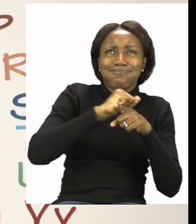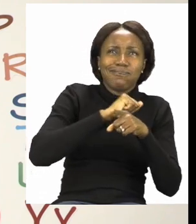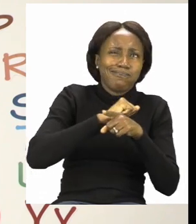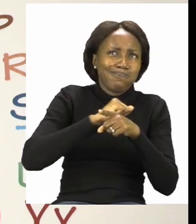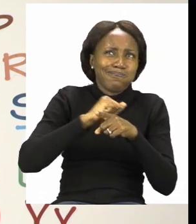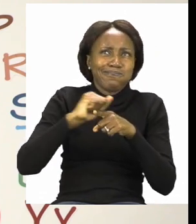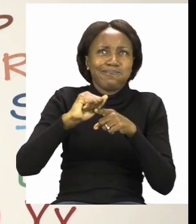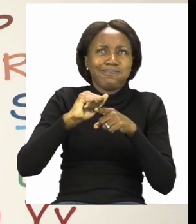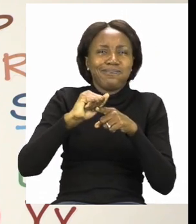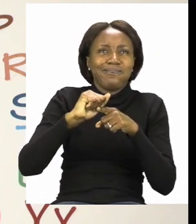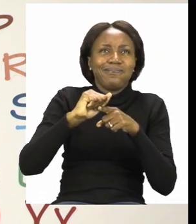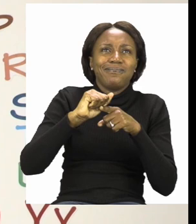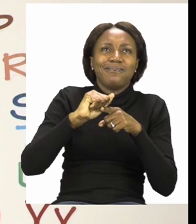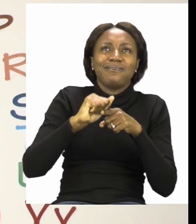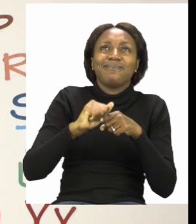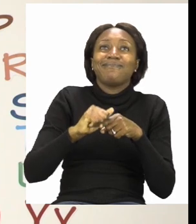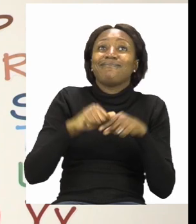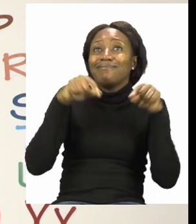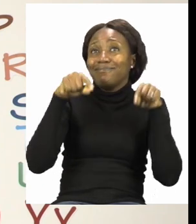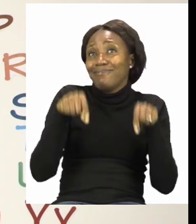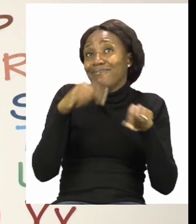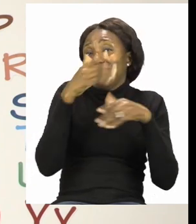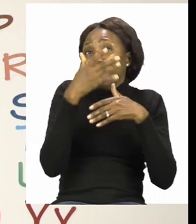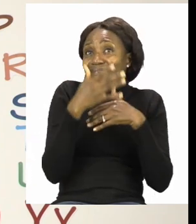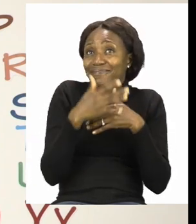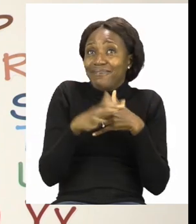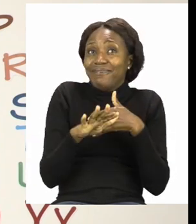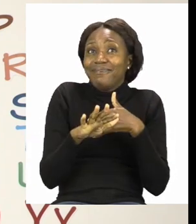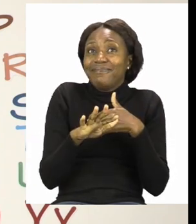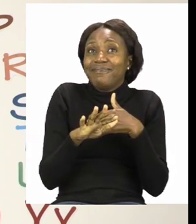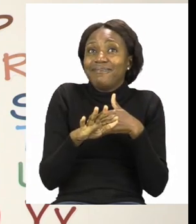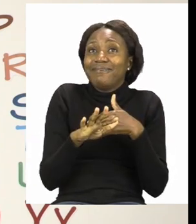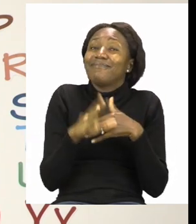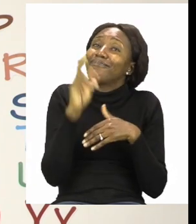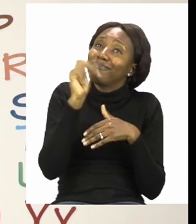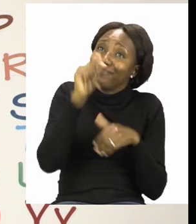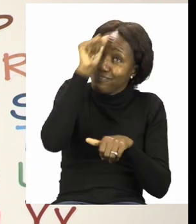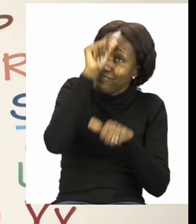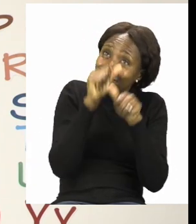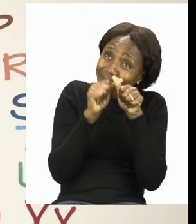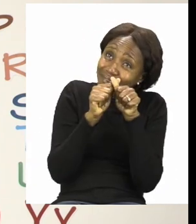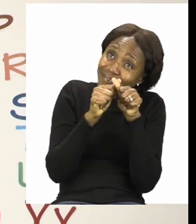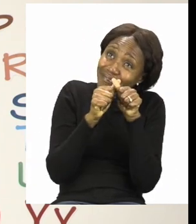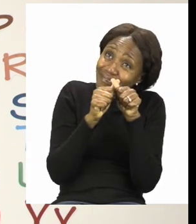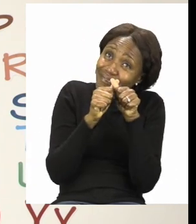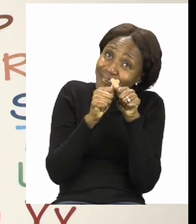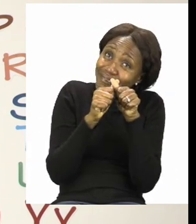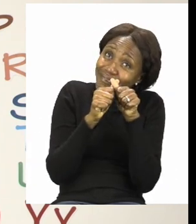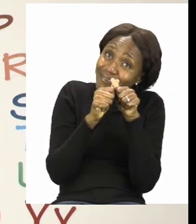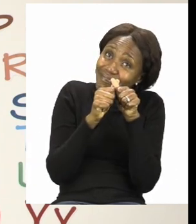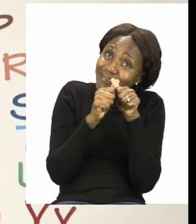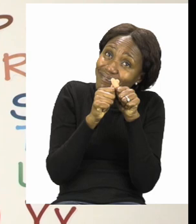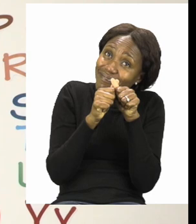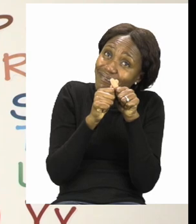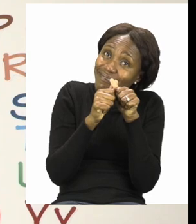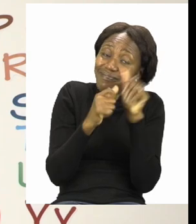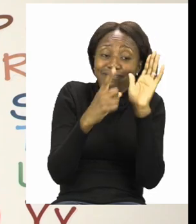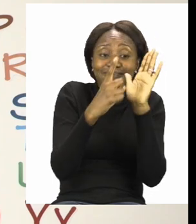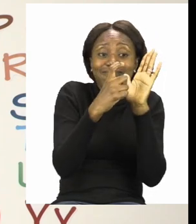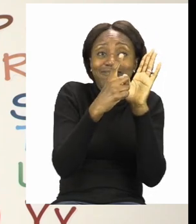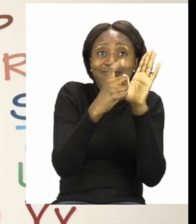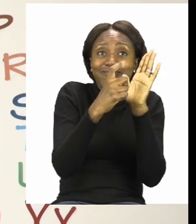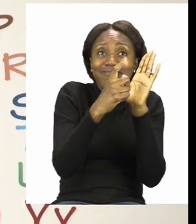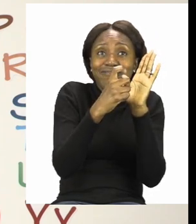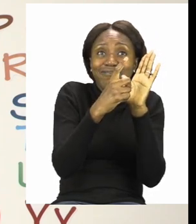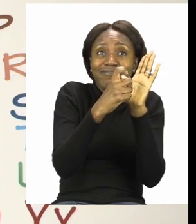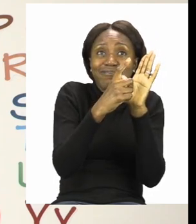Now that we are done with our lesson, it's time to sanitize. Remember, when we sanitize,